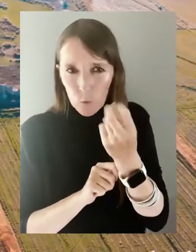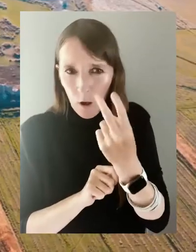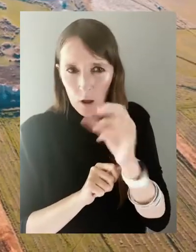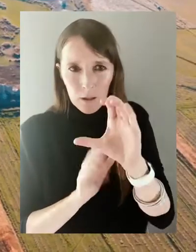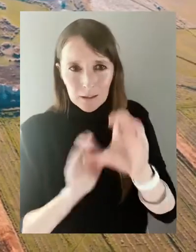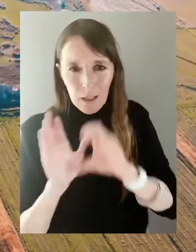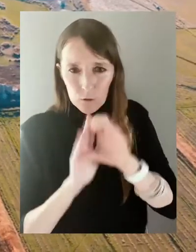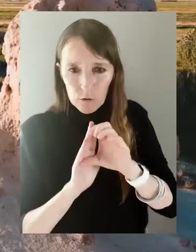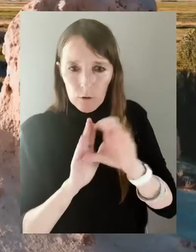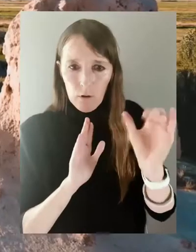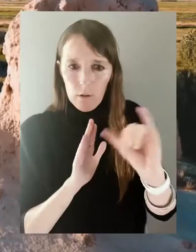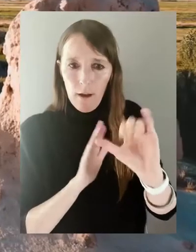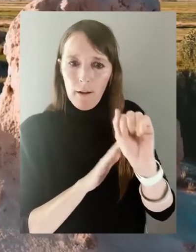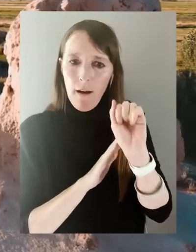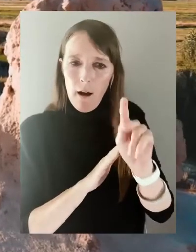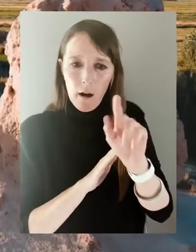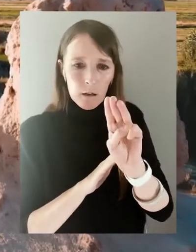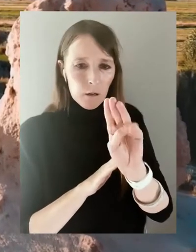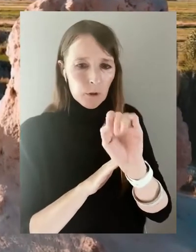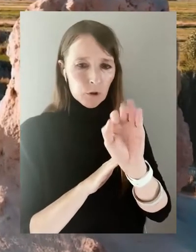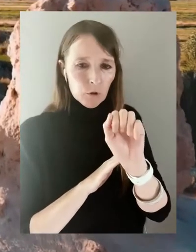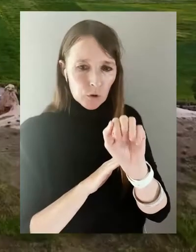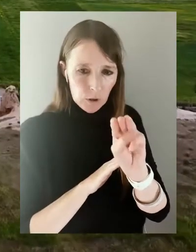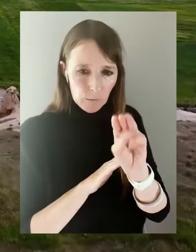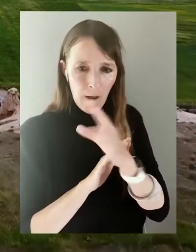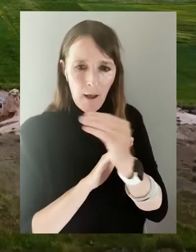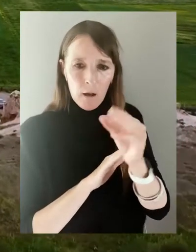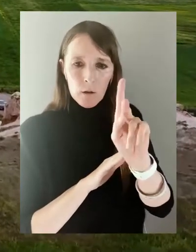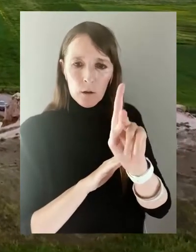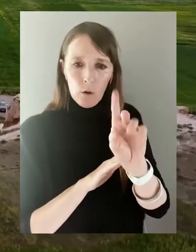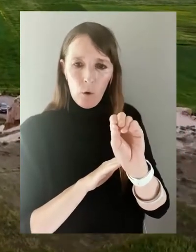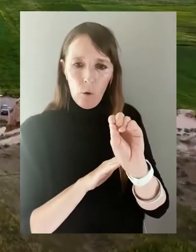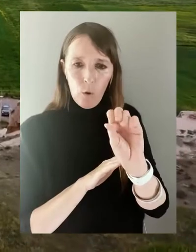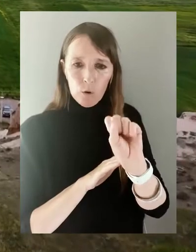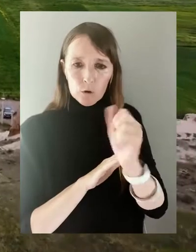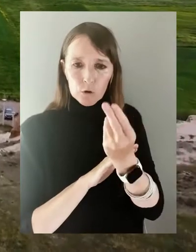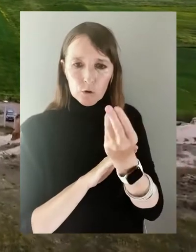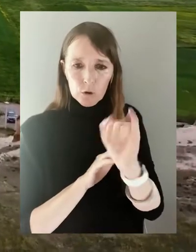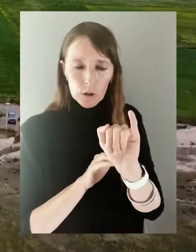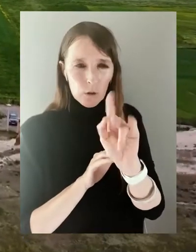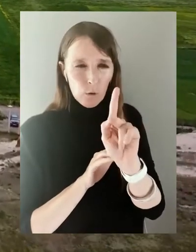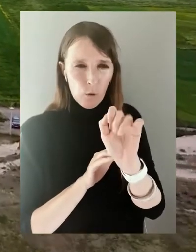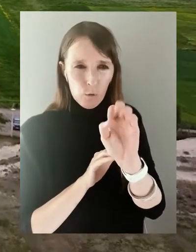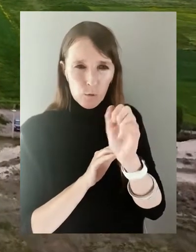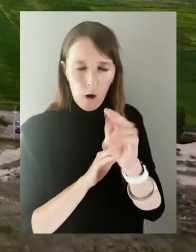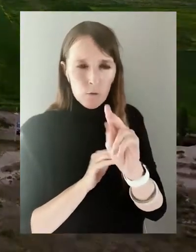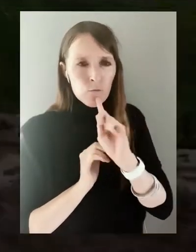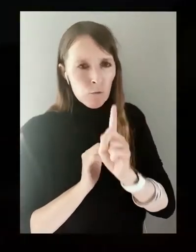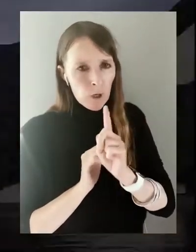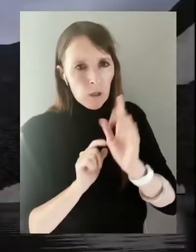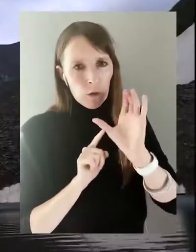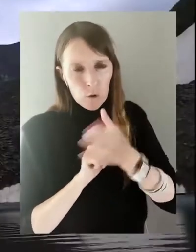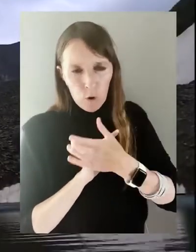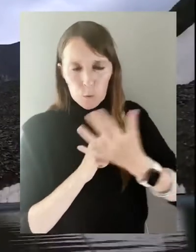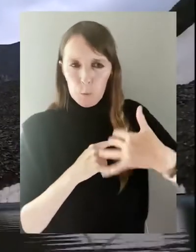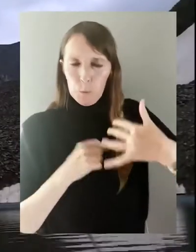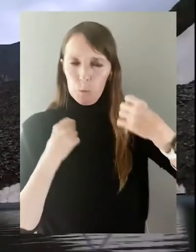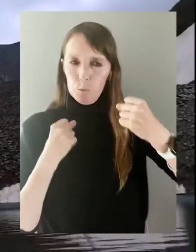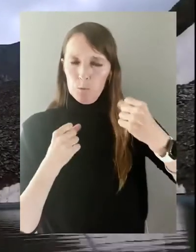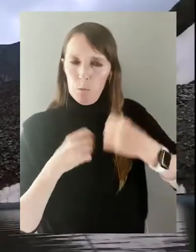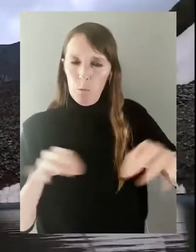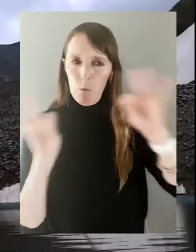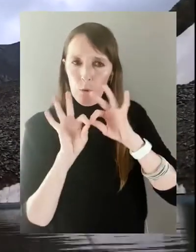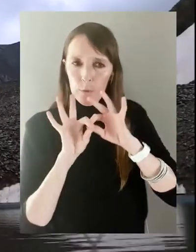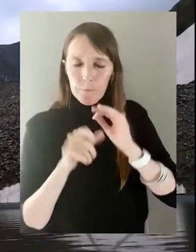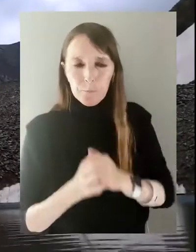Akbashim, Koshoy Korgon and others represent a great historical and cultural value. The climate